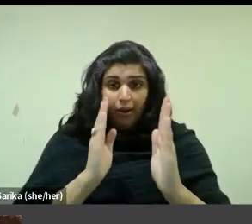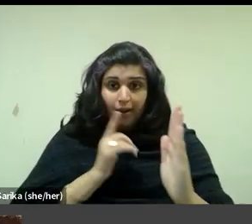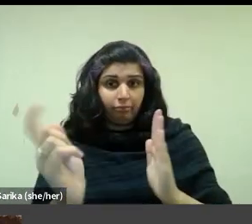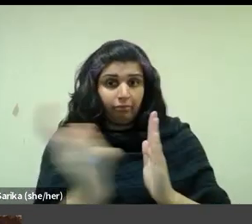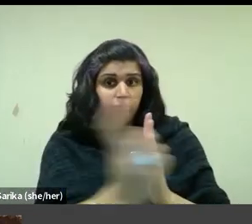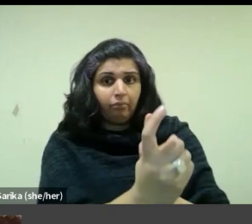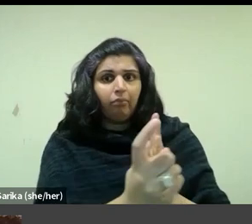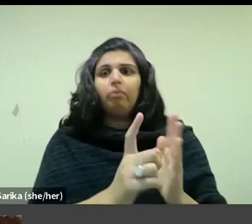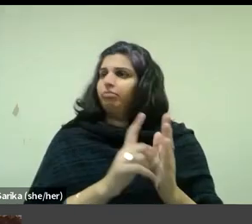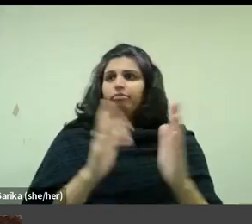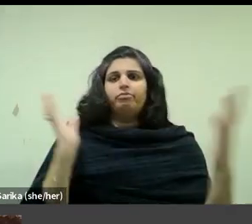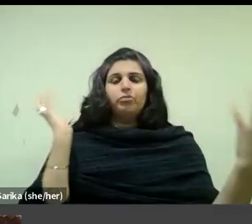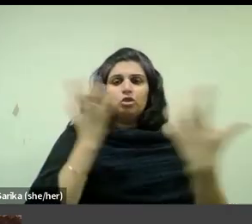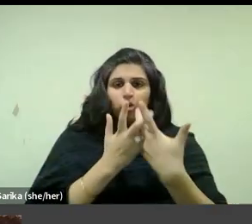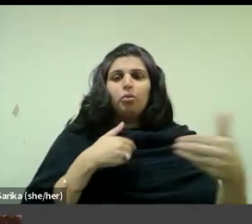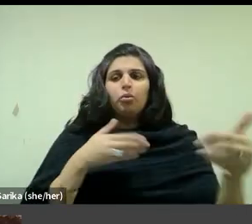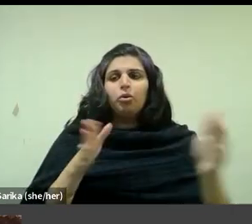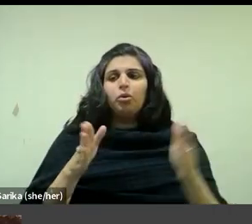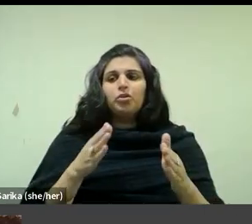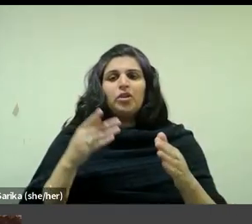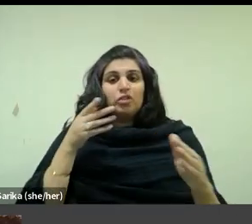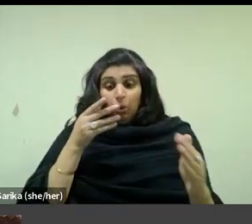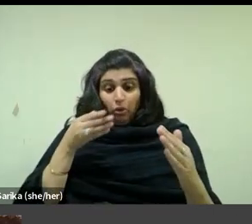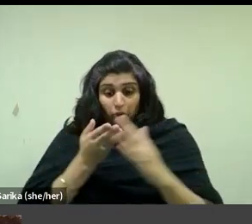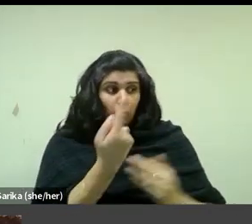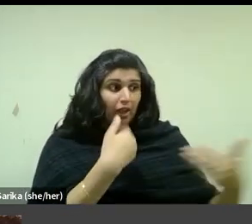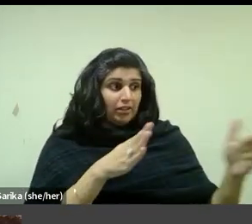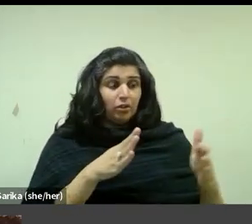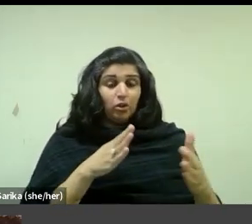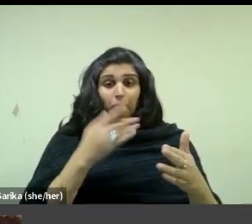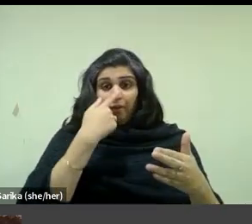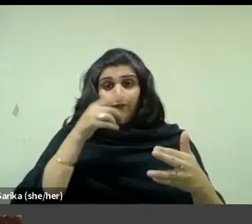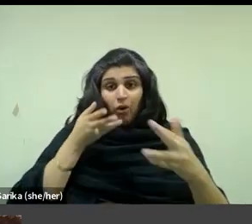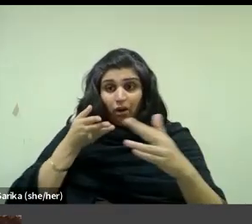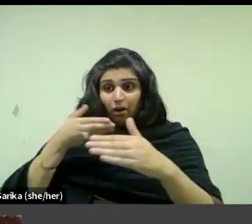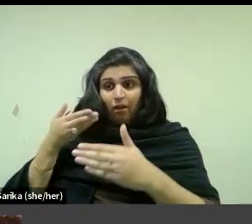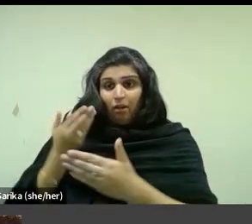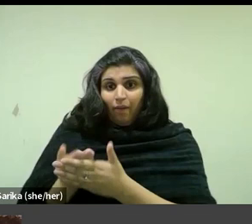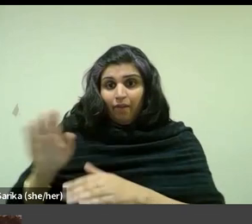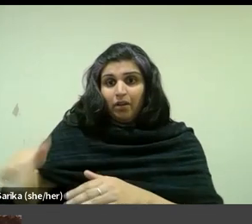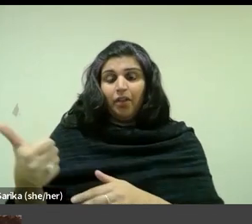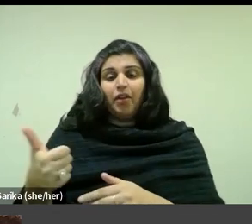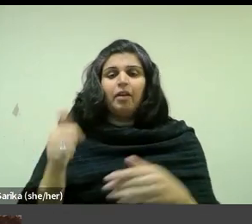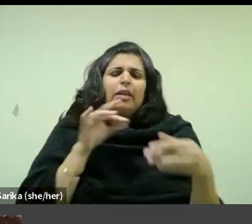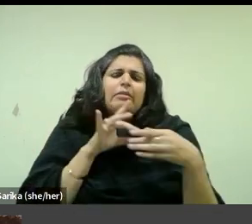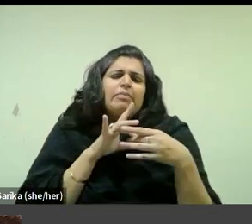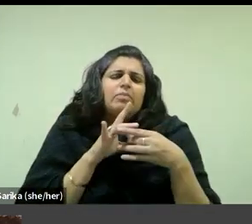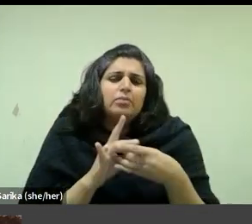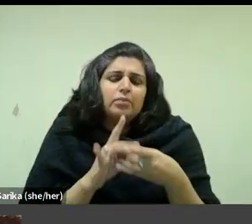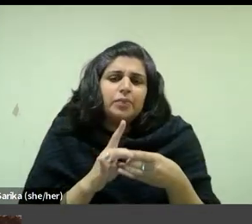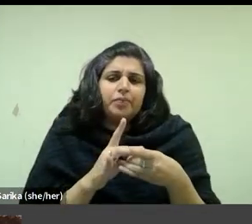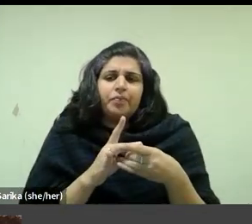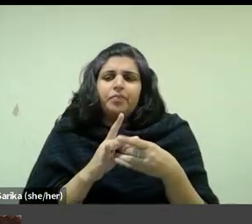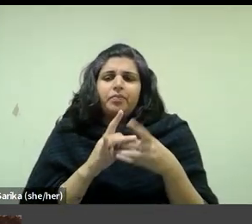in order to gain access to another. Intimacy was a condition of apartment living that we are pursued in the